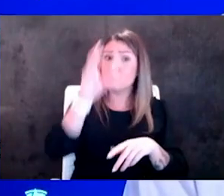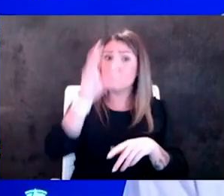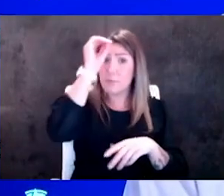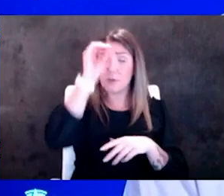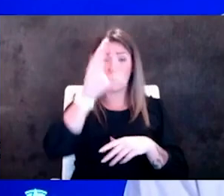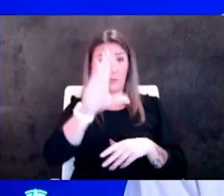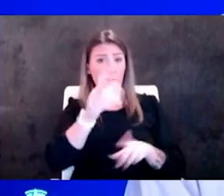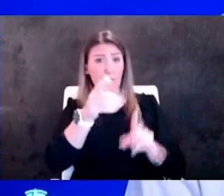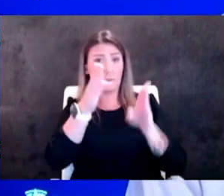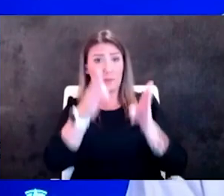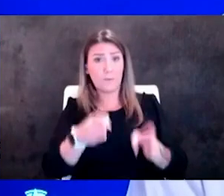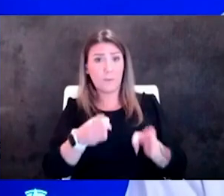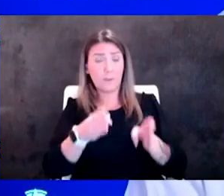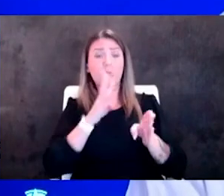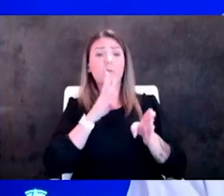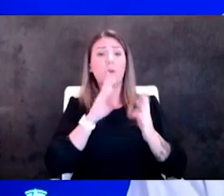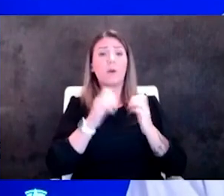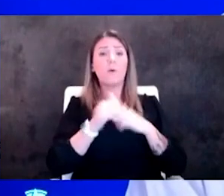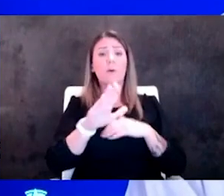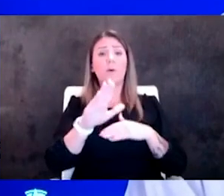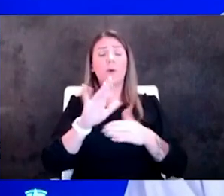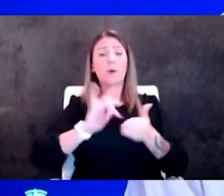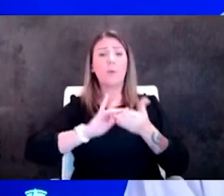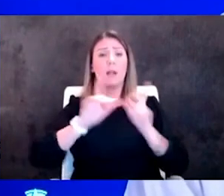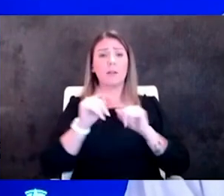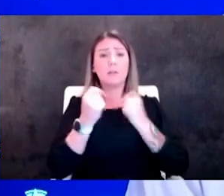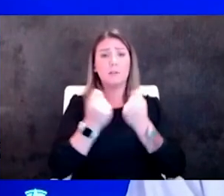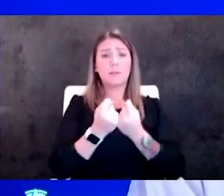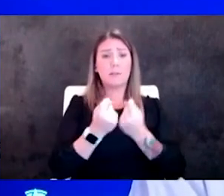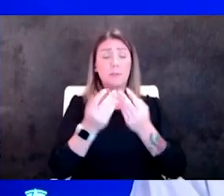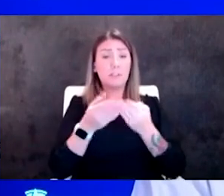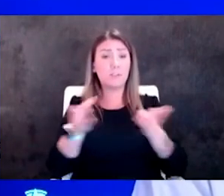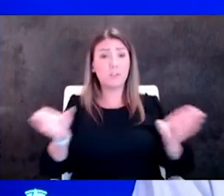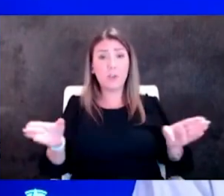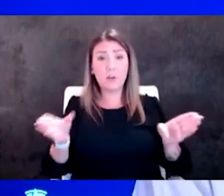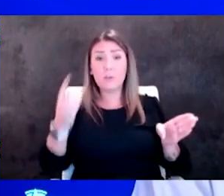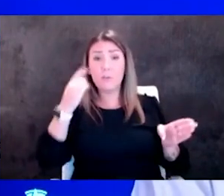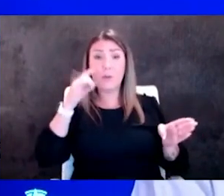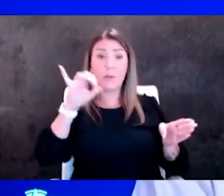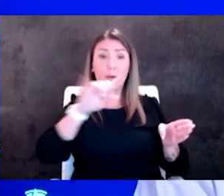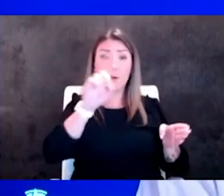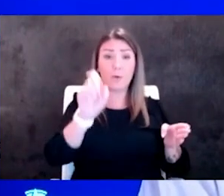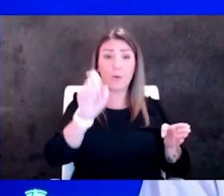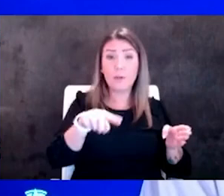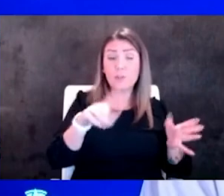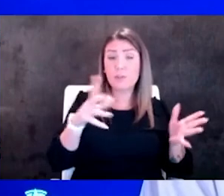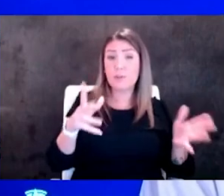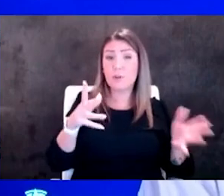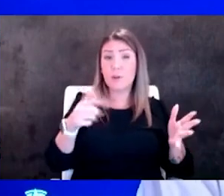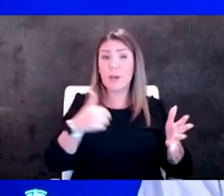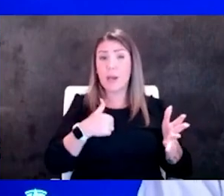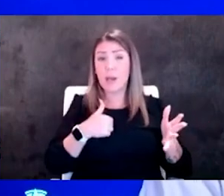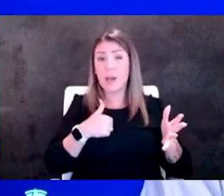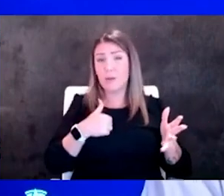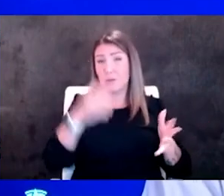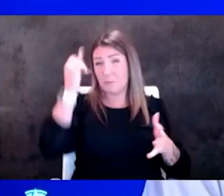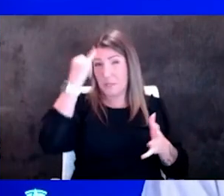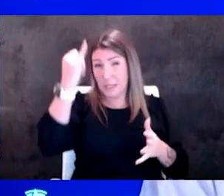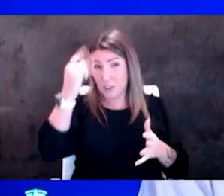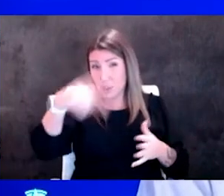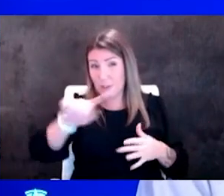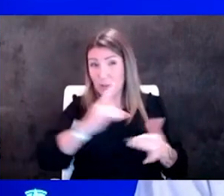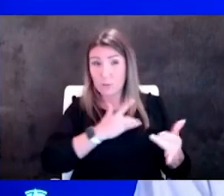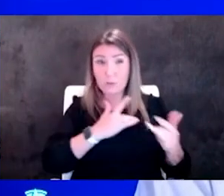really talk with your medical team i think in general for this question um i would have to imagine they are concerned